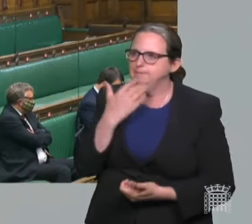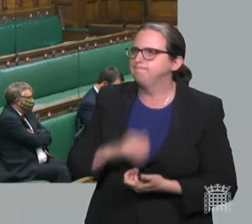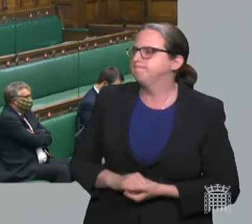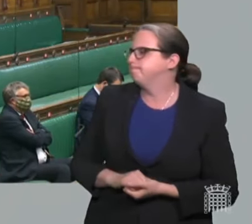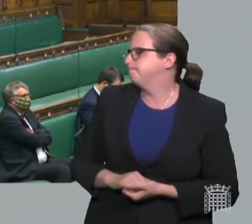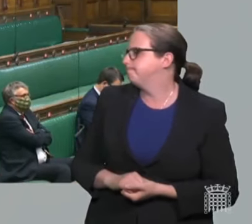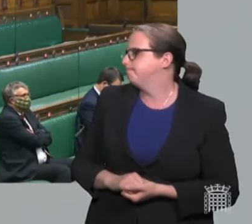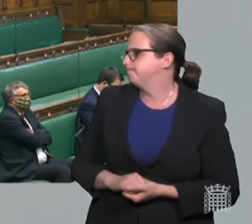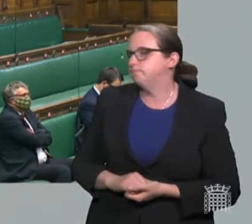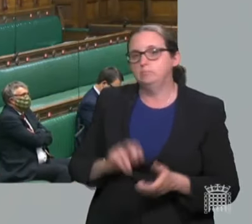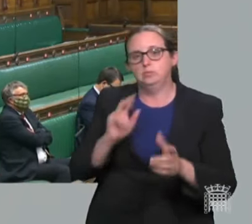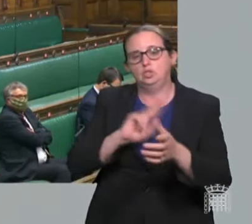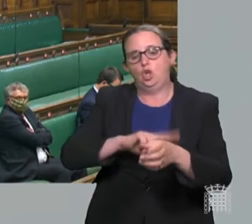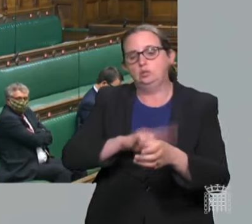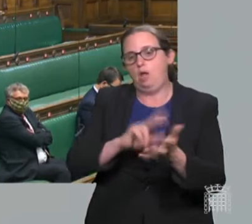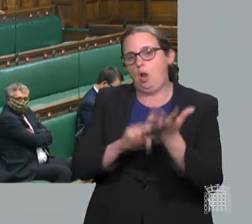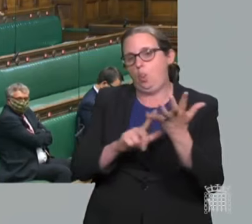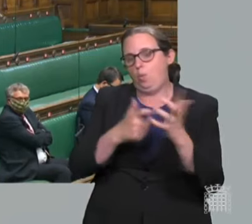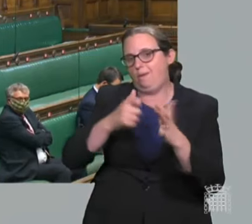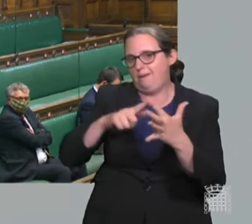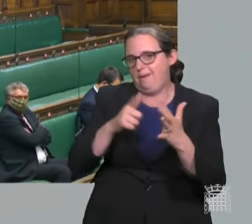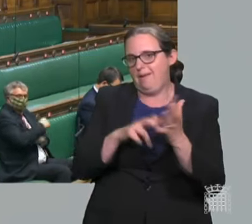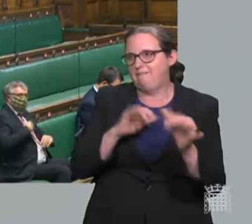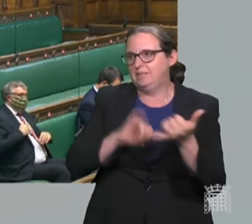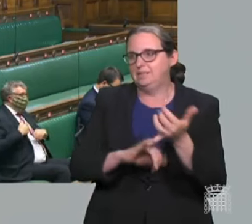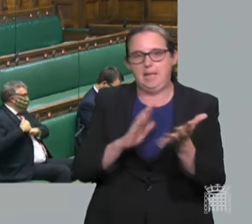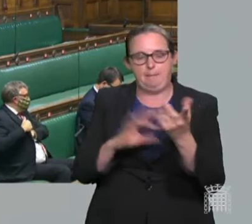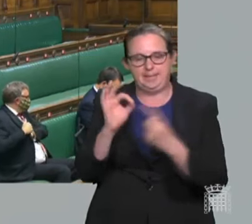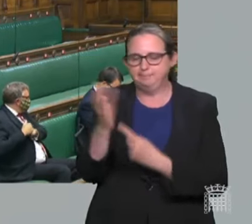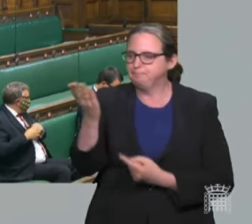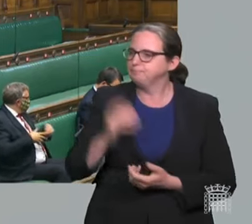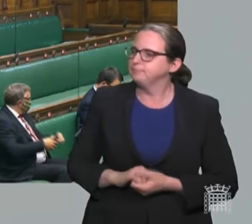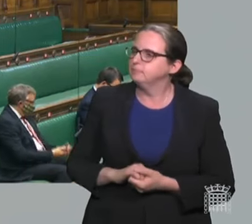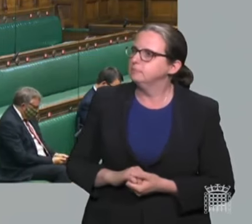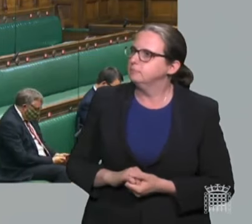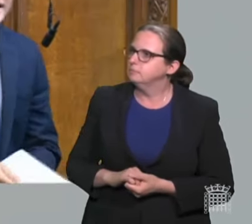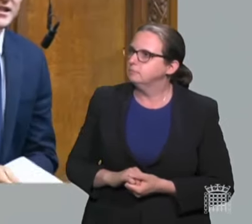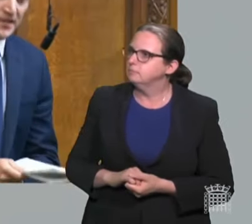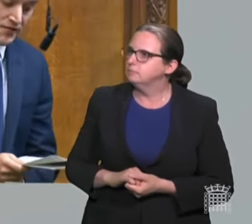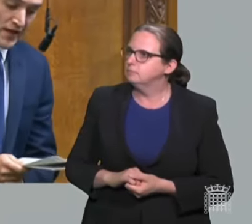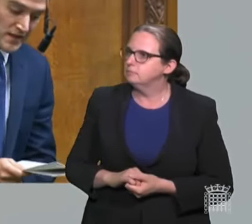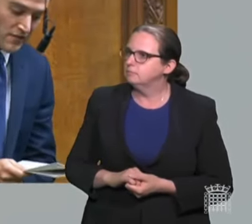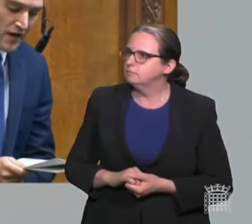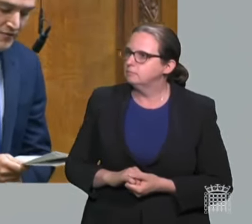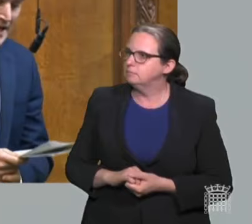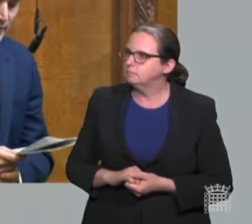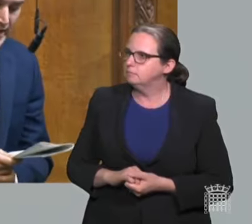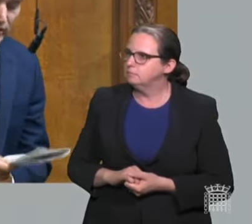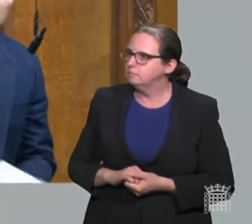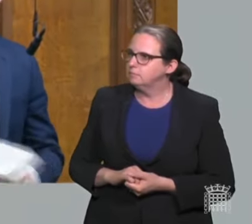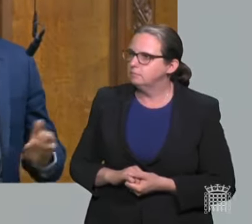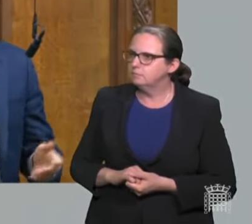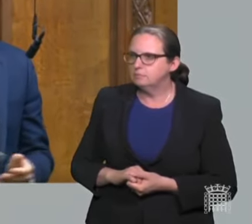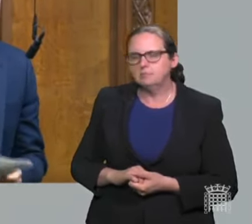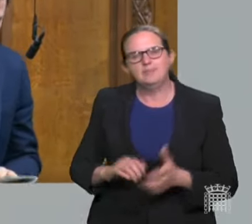Evans. Madam Deputy Speaker, I'd like to draw the House's attention to a story of the weekend of three batches of AstraZeneca vaccines affecting five million